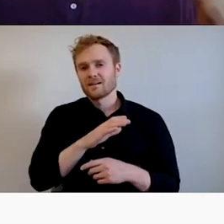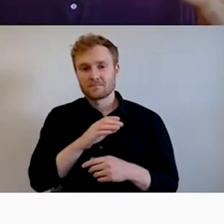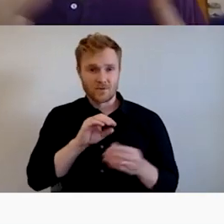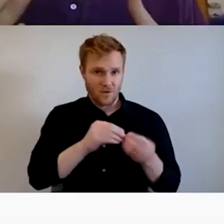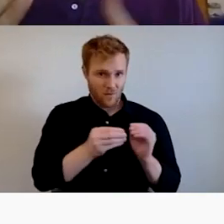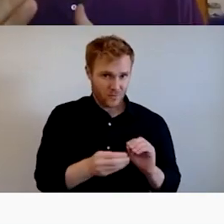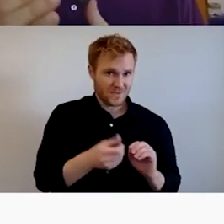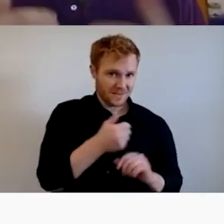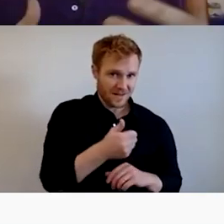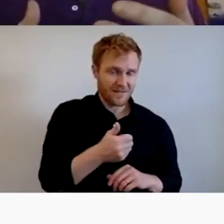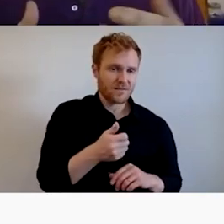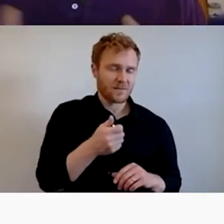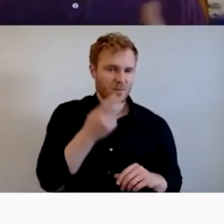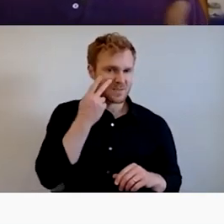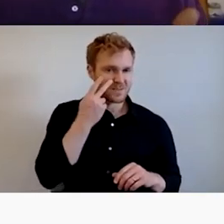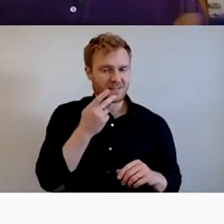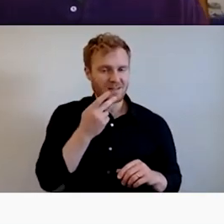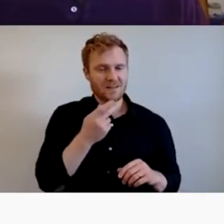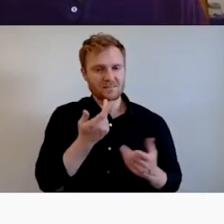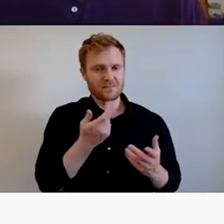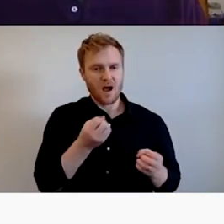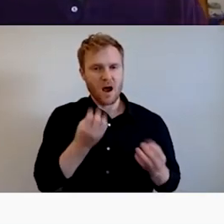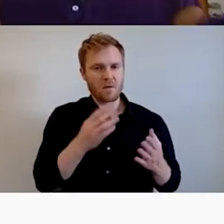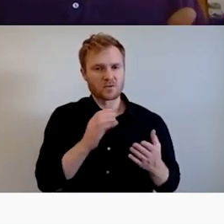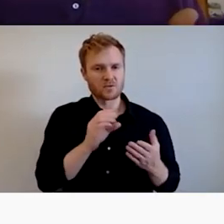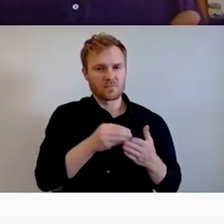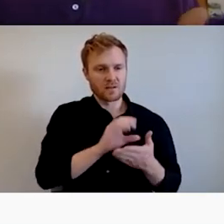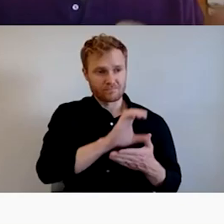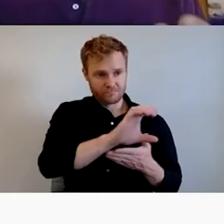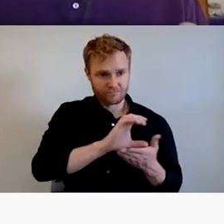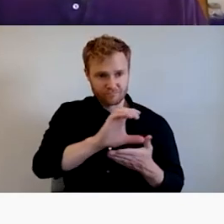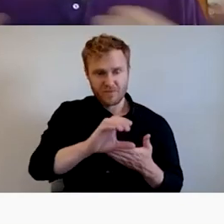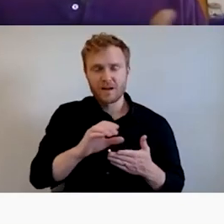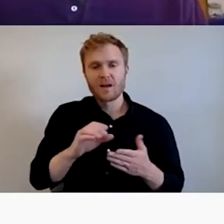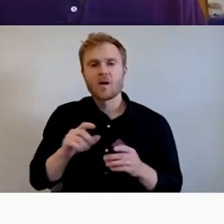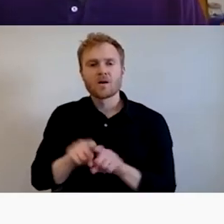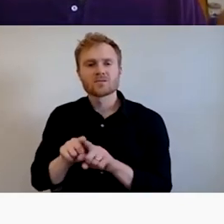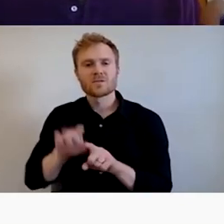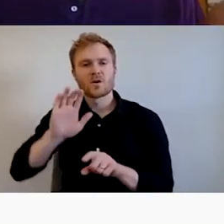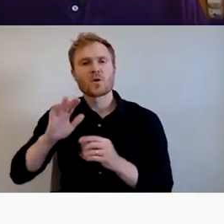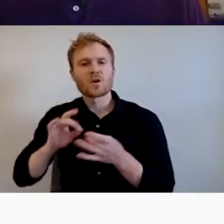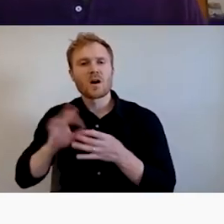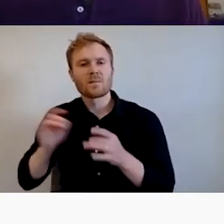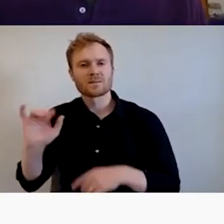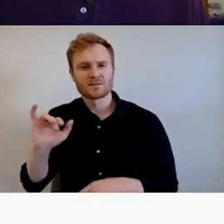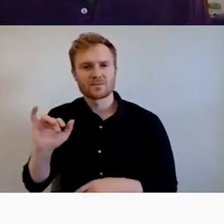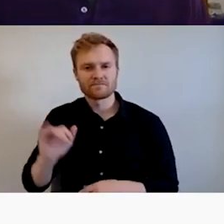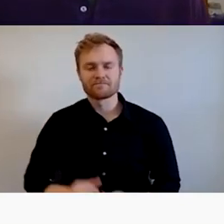sense of kind of what you want to see moved up and down. And we also get any of your comments. So when this is submitted, we get comments that way as well.